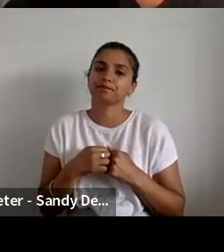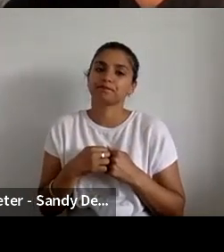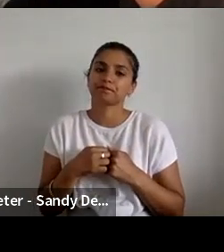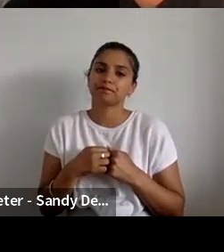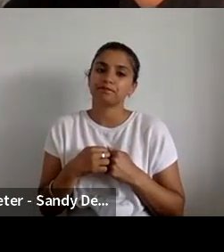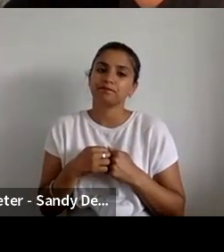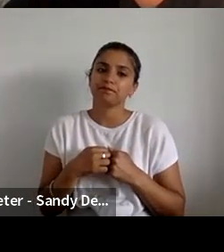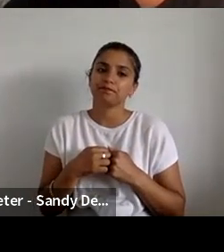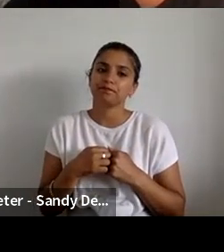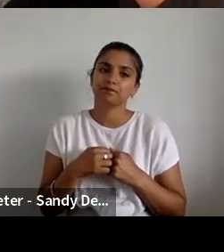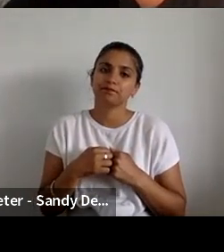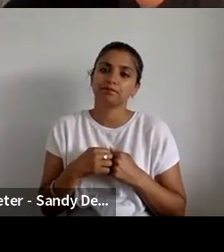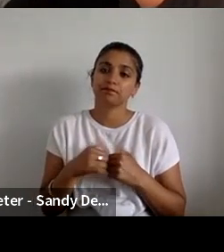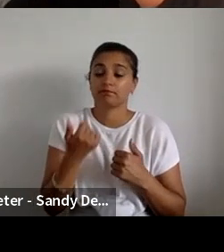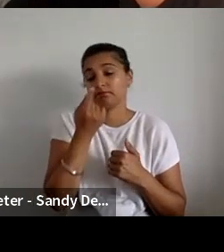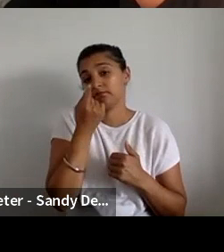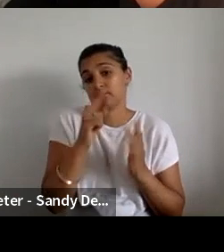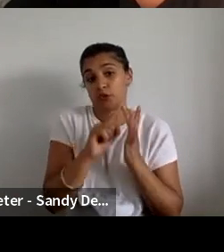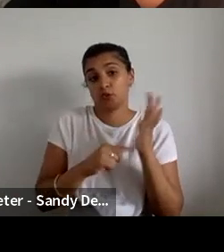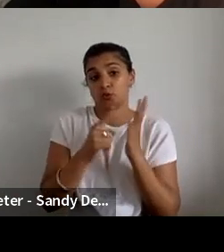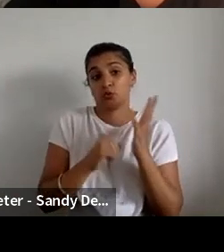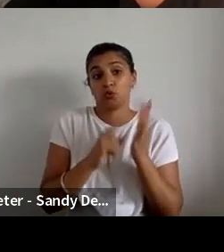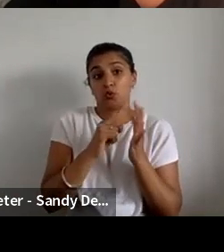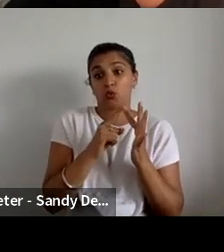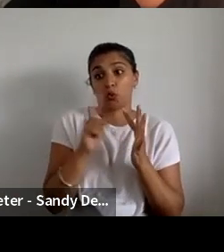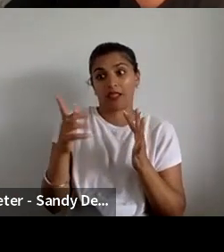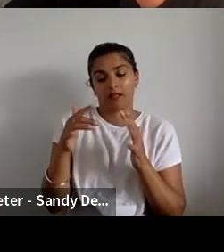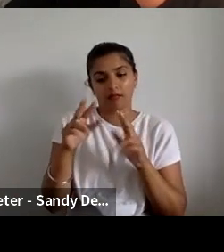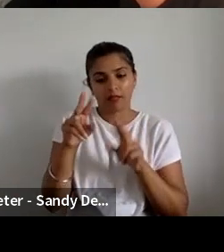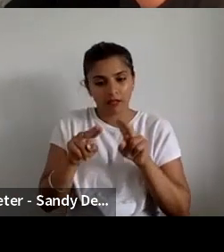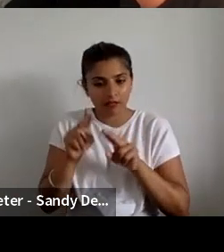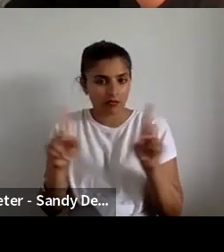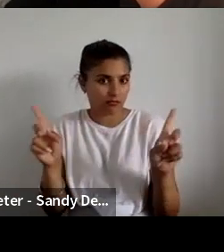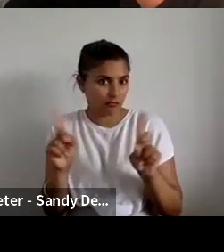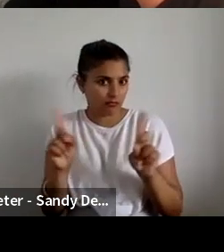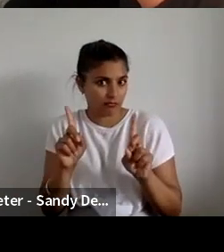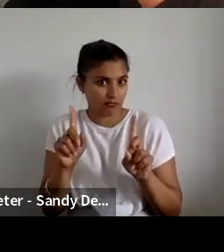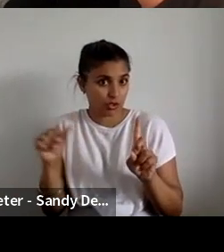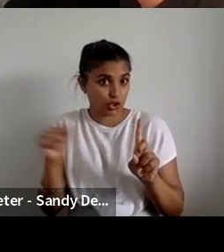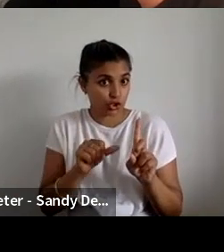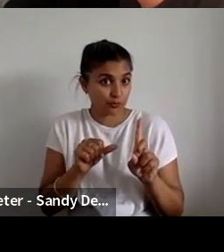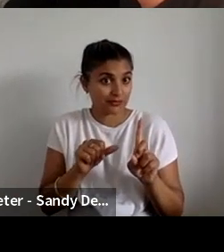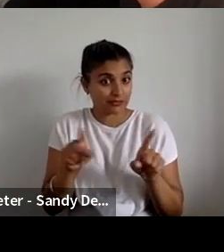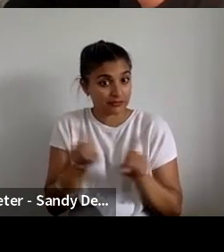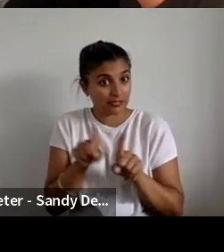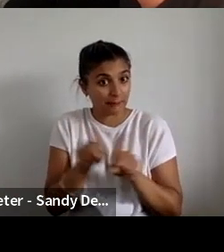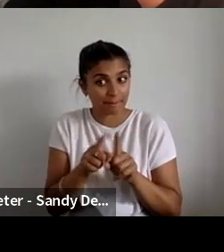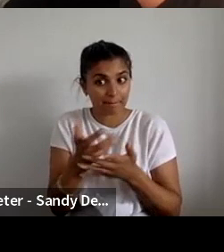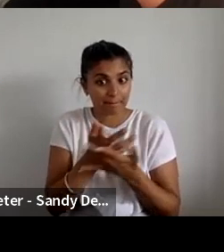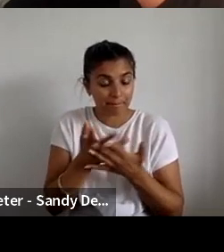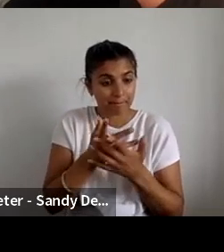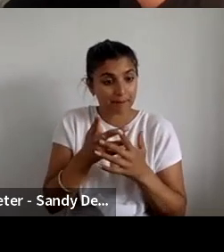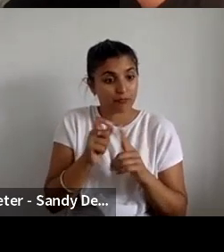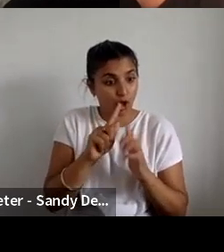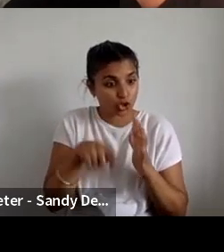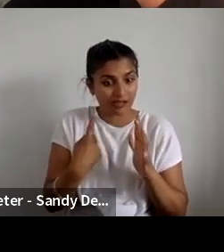know, duly kind of evaluate the programme and what that is next year, if it's exactly the same offer or if it's slightly different, and also speak to the participants and